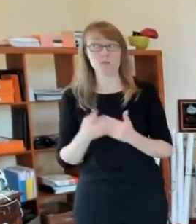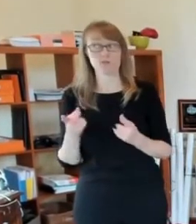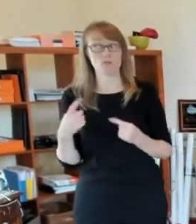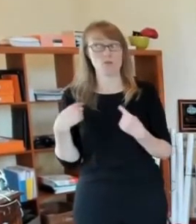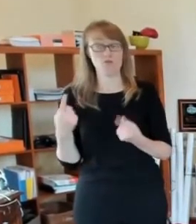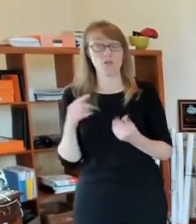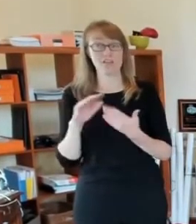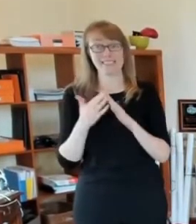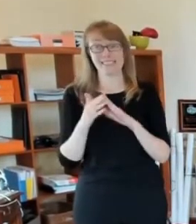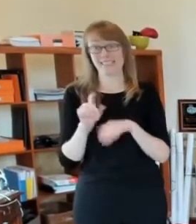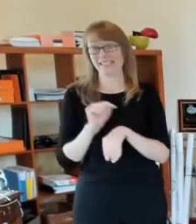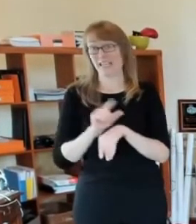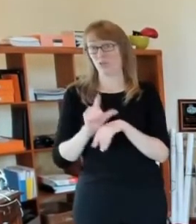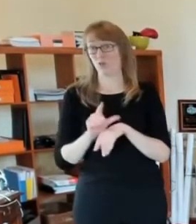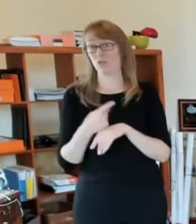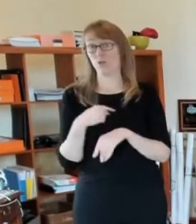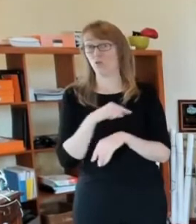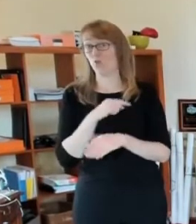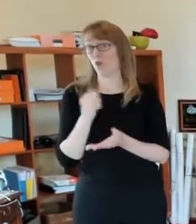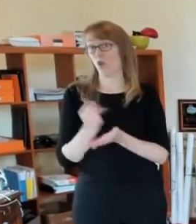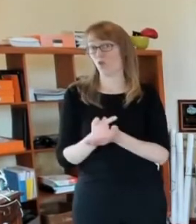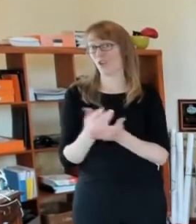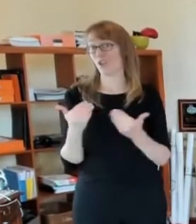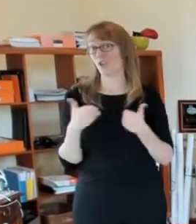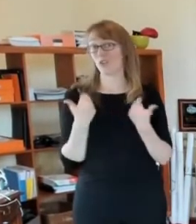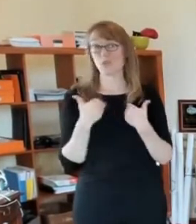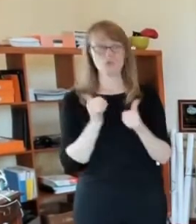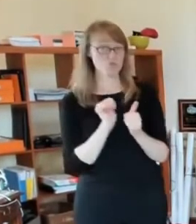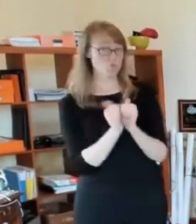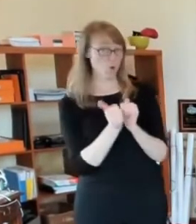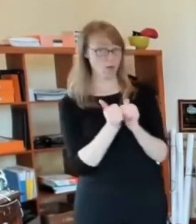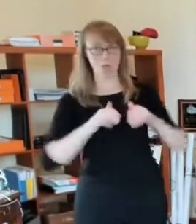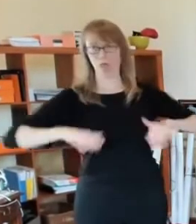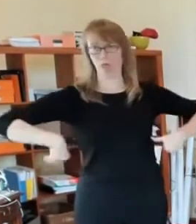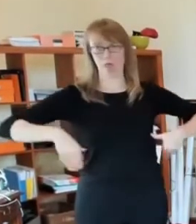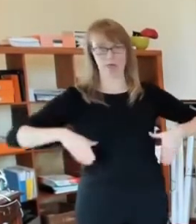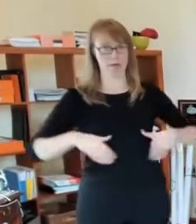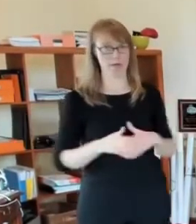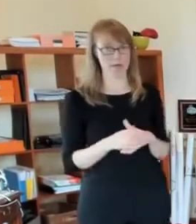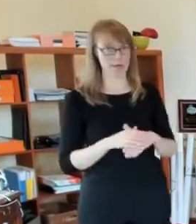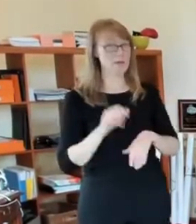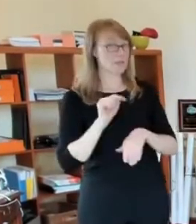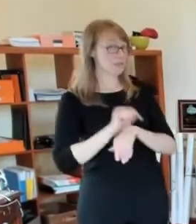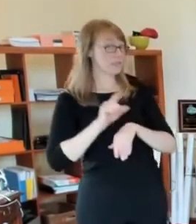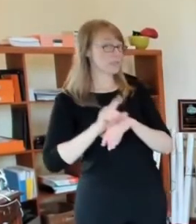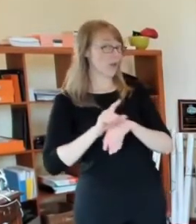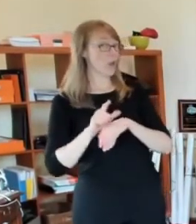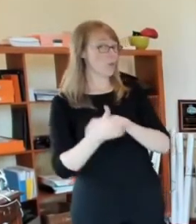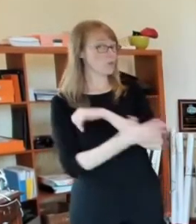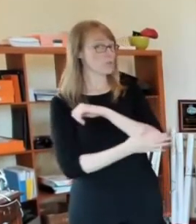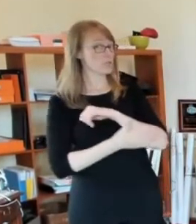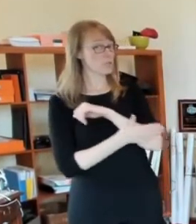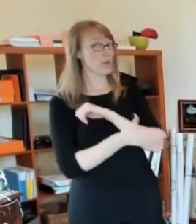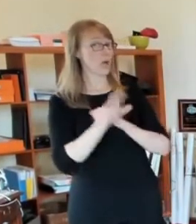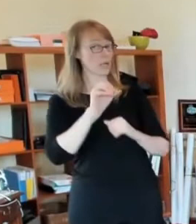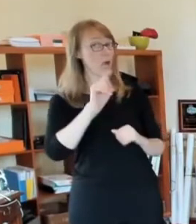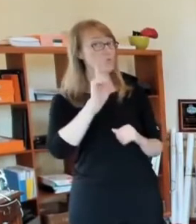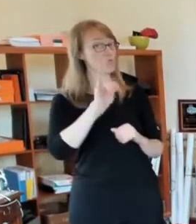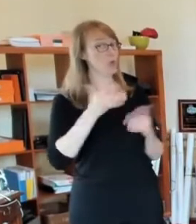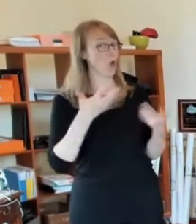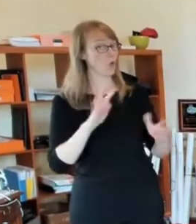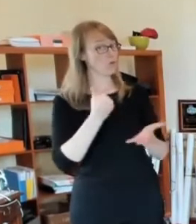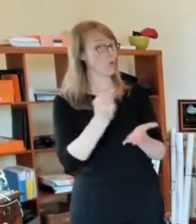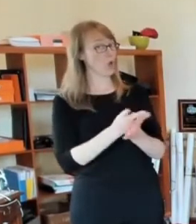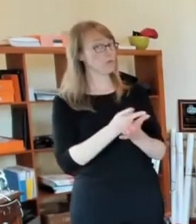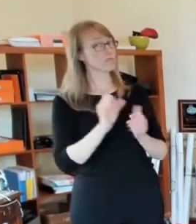authorized youth sports. You may have seen that St. Louis County who authorized it a bit ago a month or something maybe